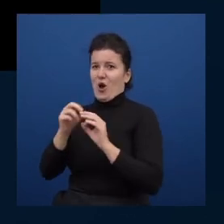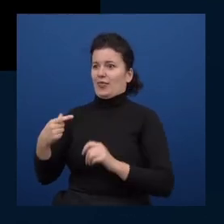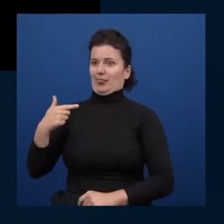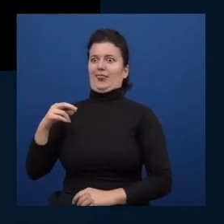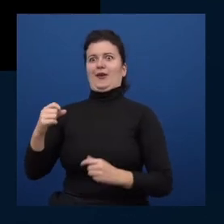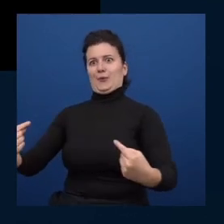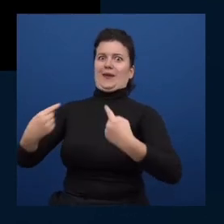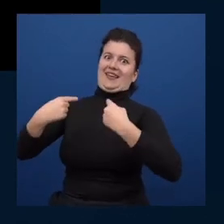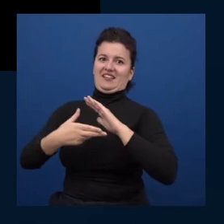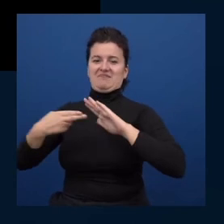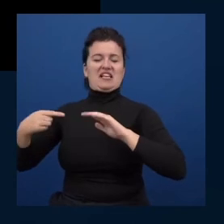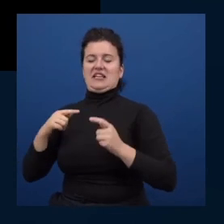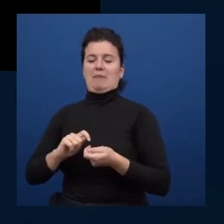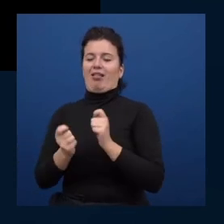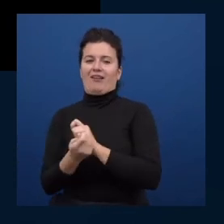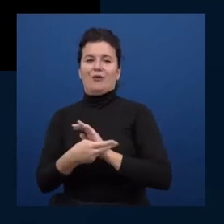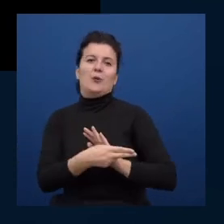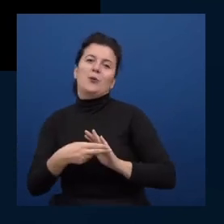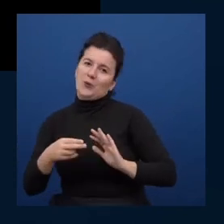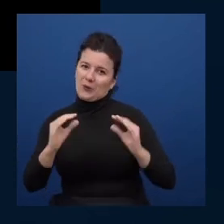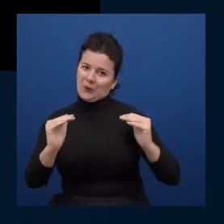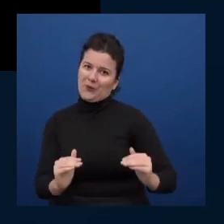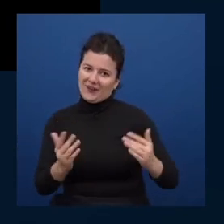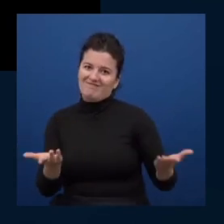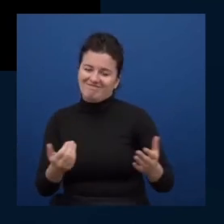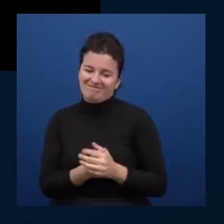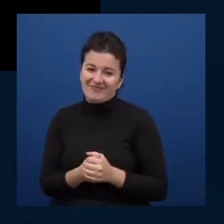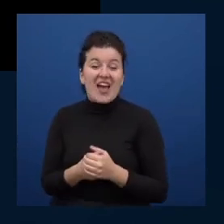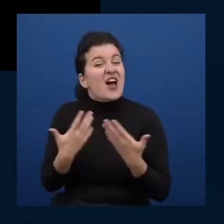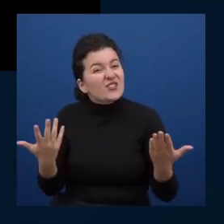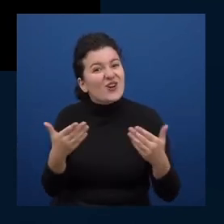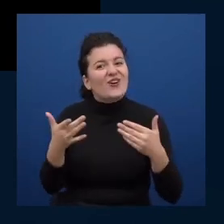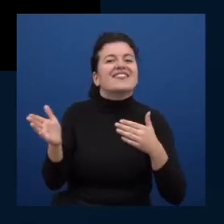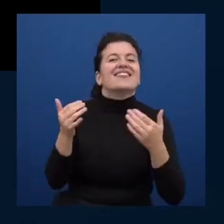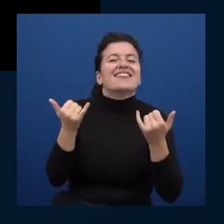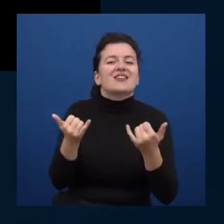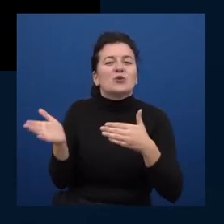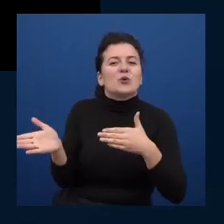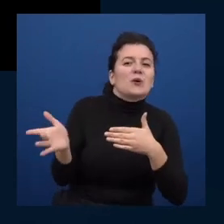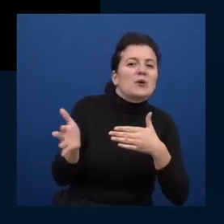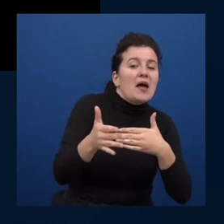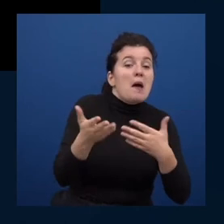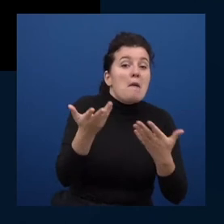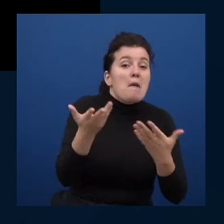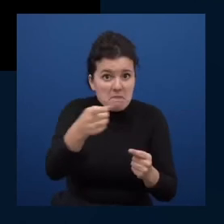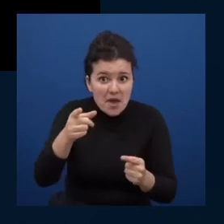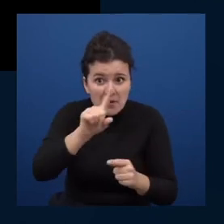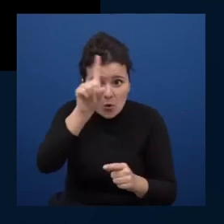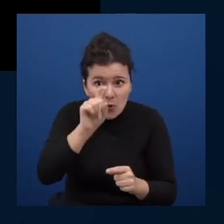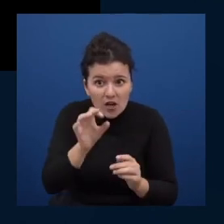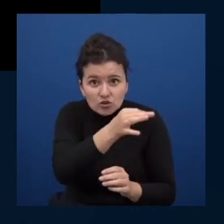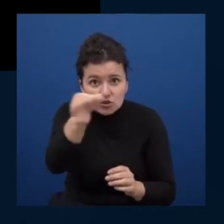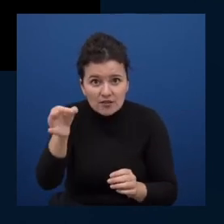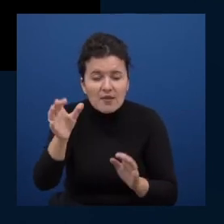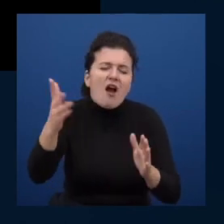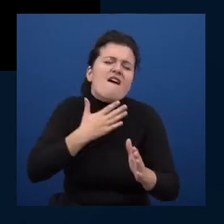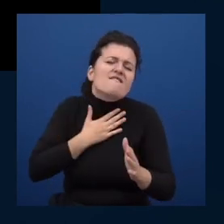so i guess my reminder as we get towards the end here i'm not sure if there's any questions um is that it's okay to be